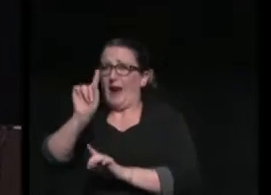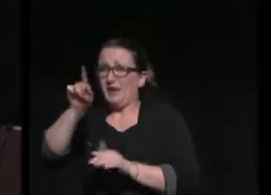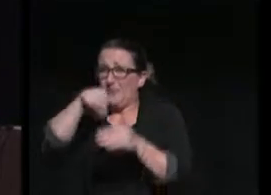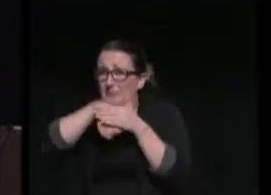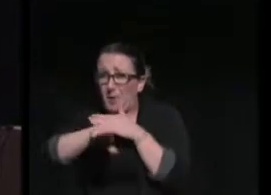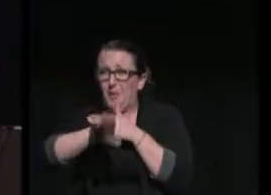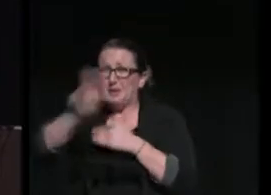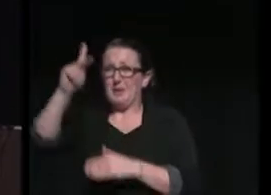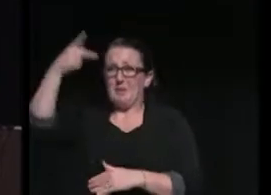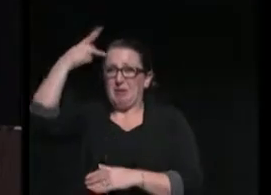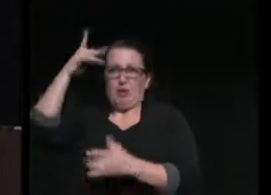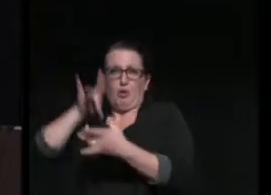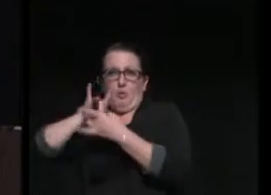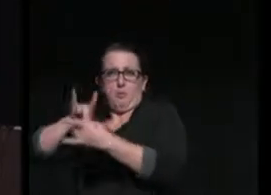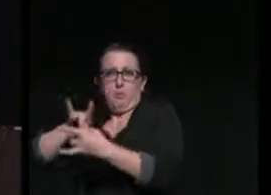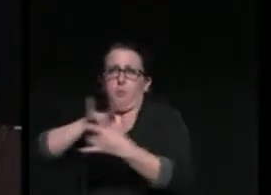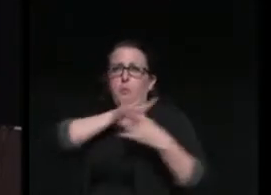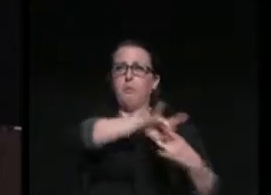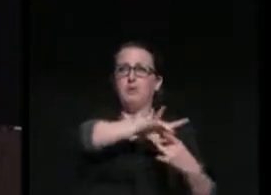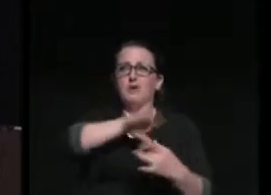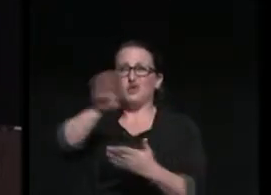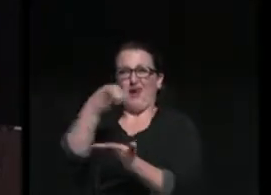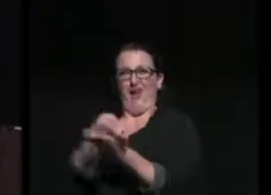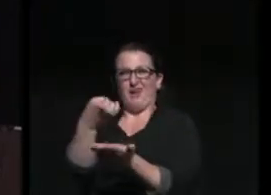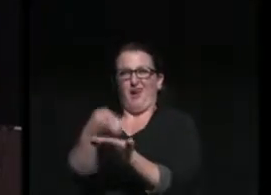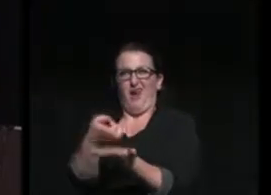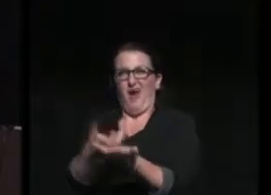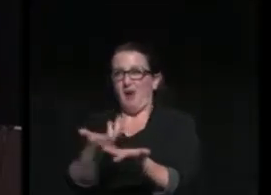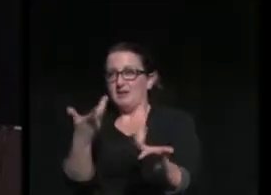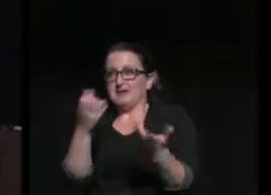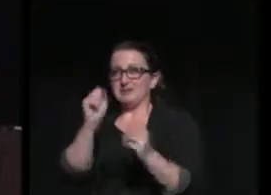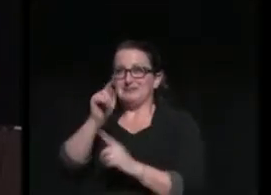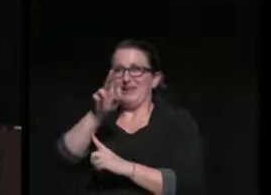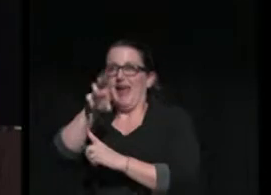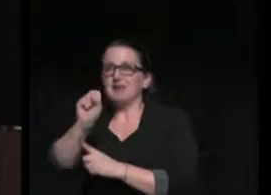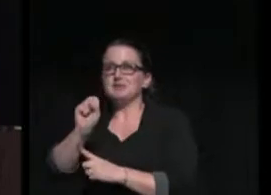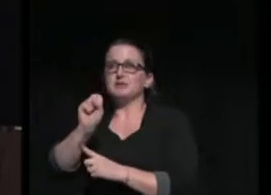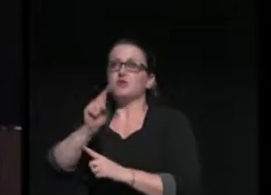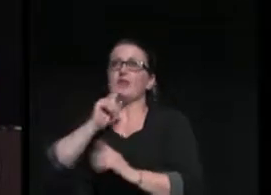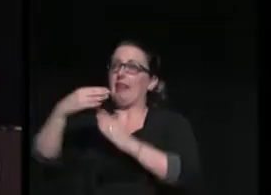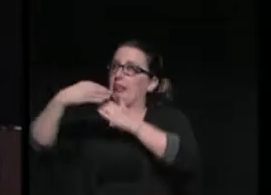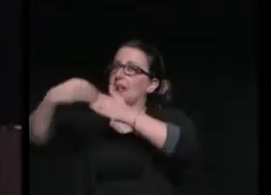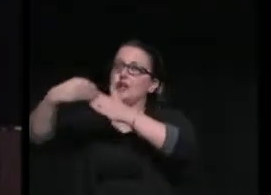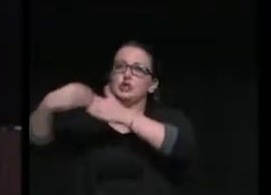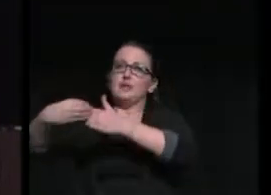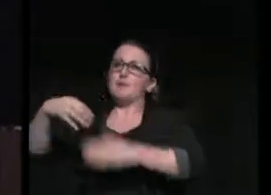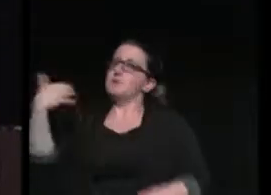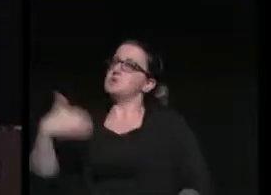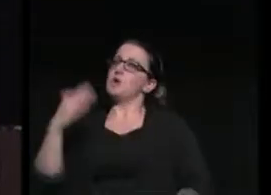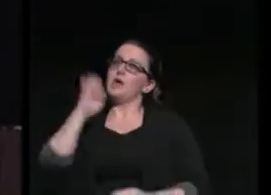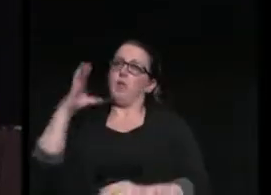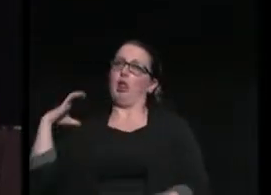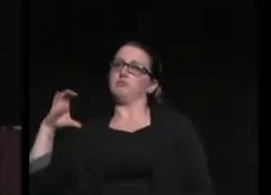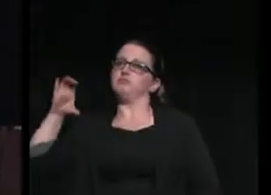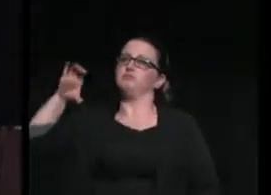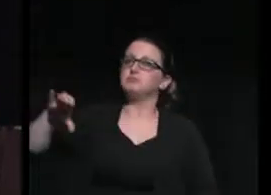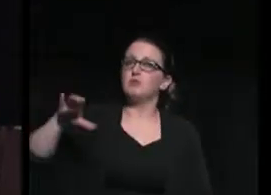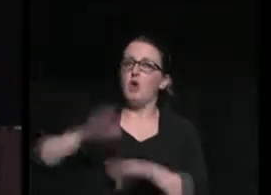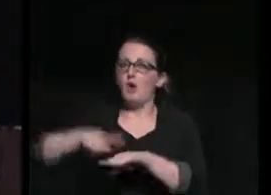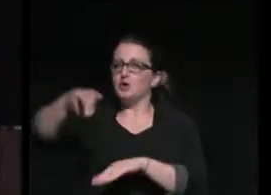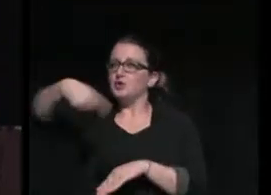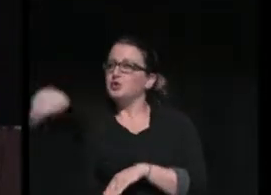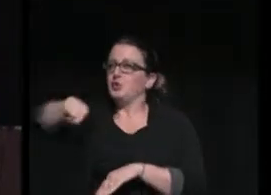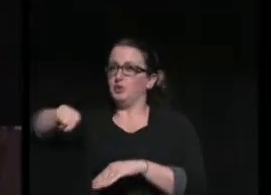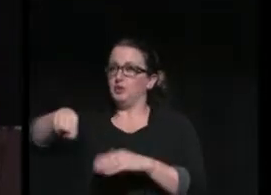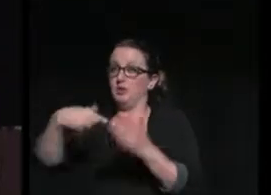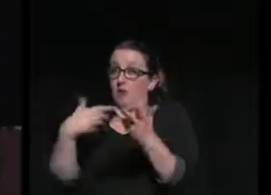your political affiliation, your economic status, the mantle of leadership is inevitably falling to you. What you do